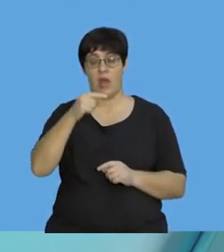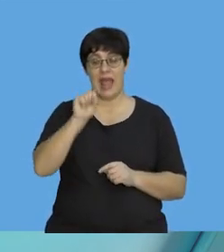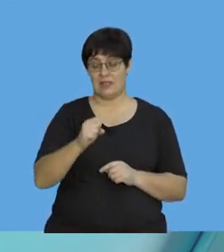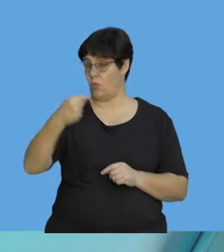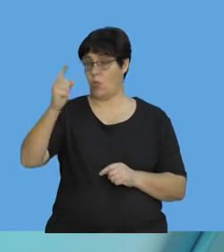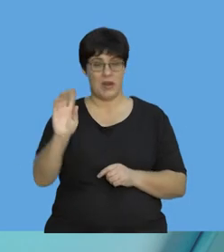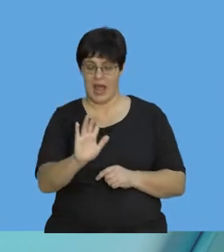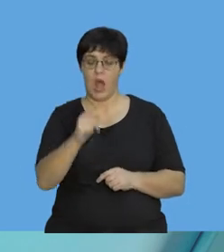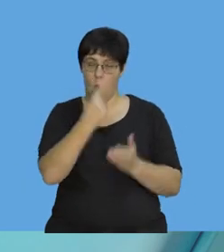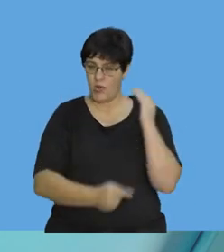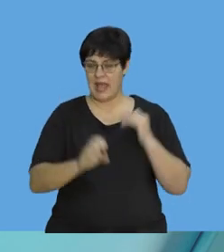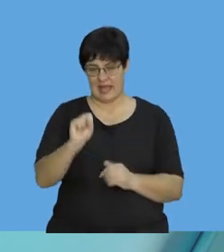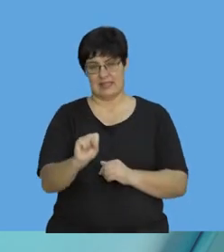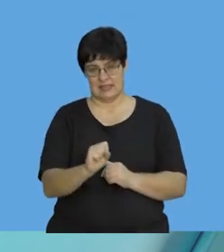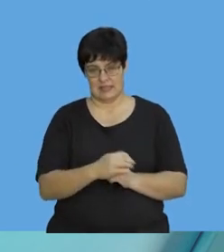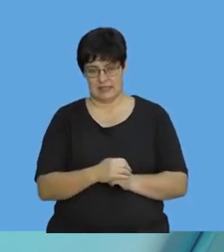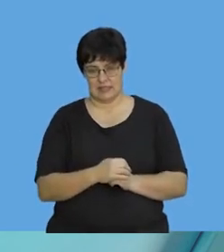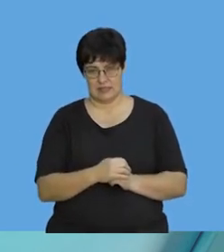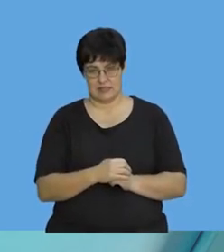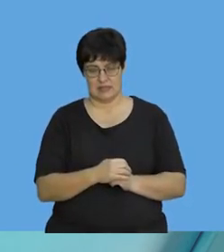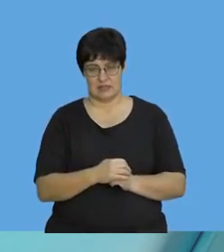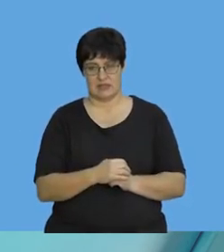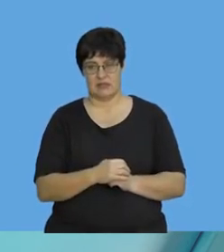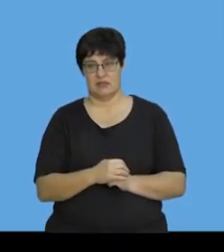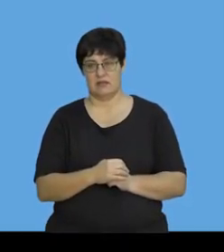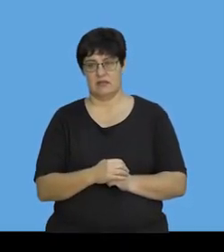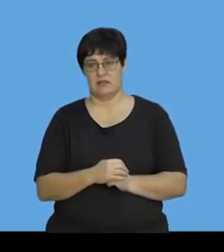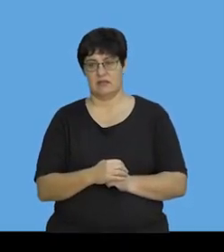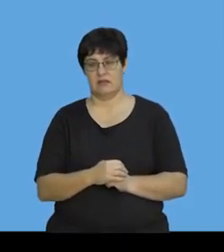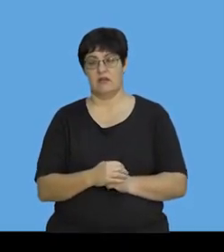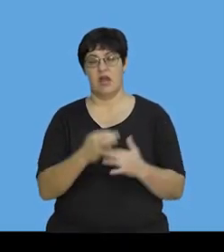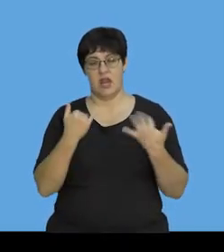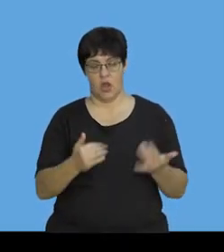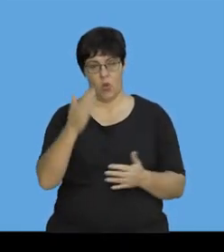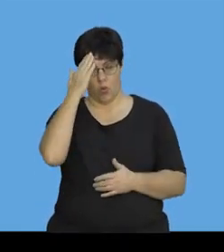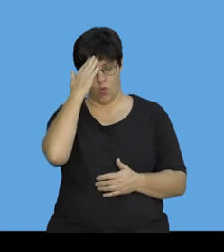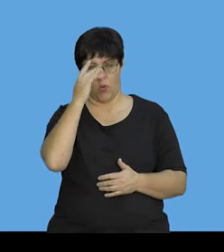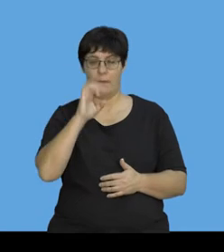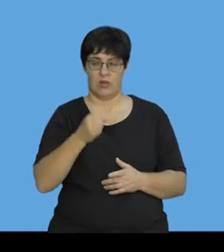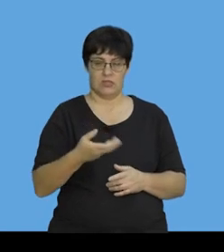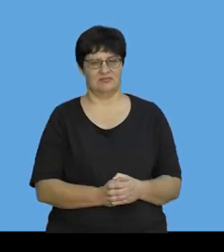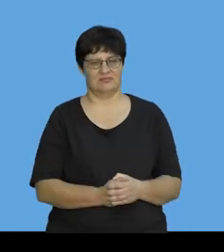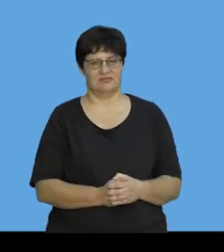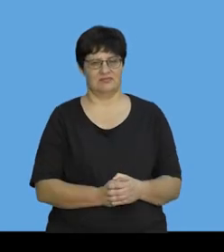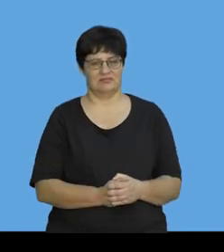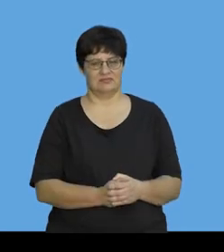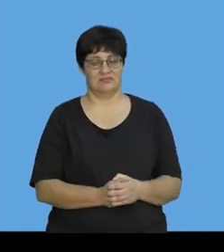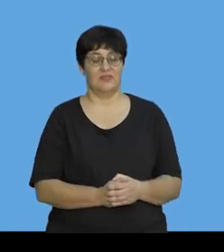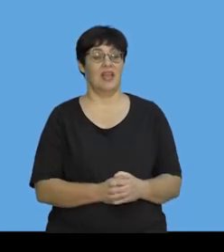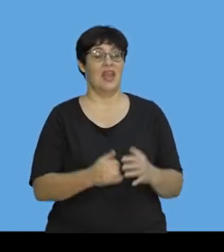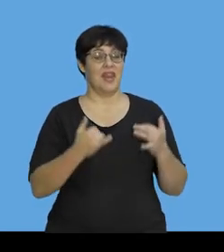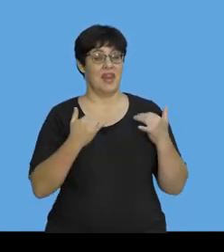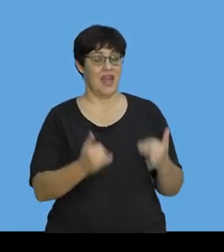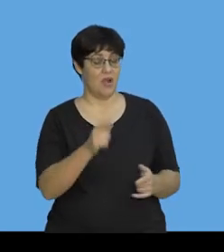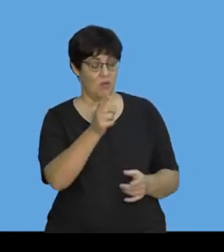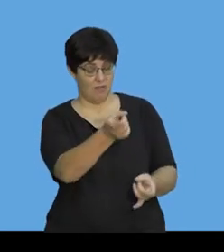It's just seconds. Newton times seconds. We now know what the impulse is. Now, they